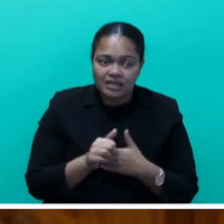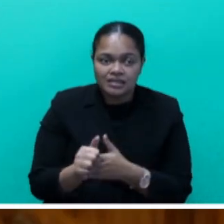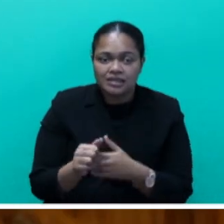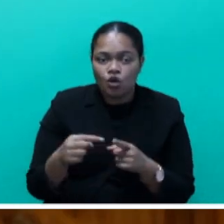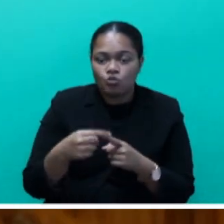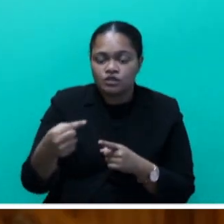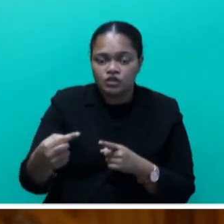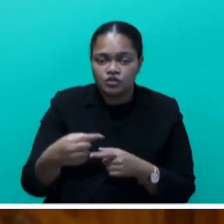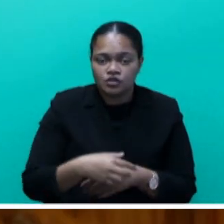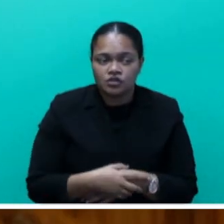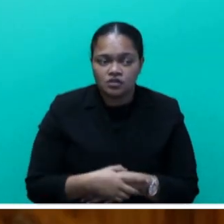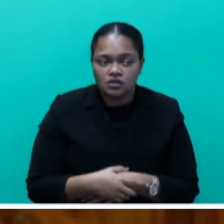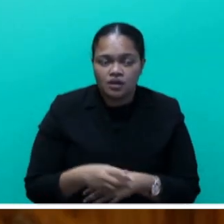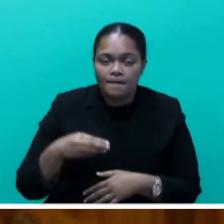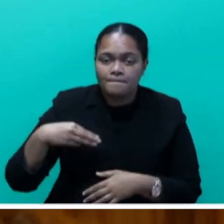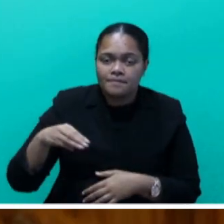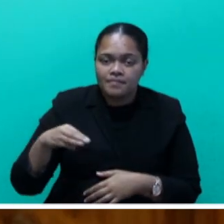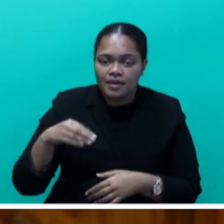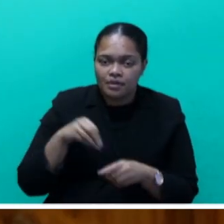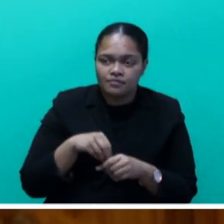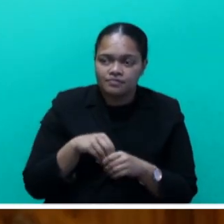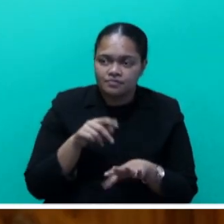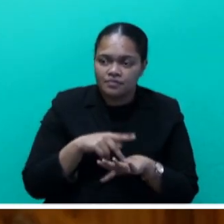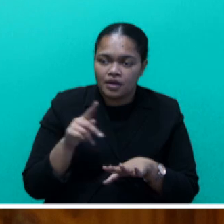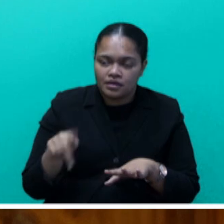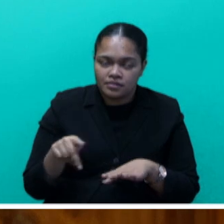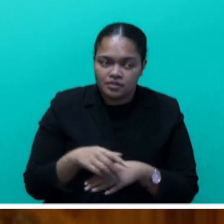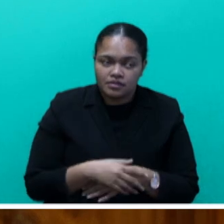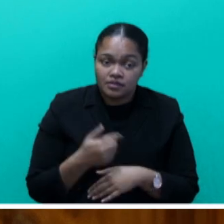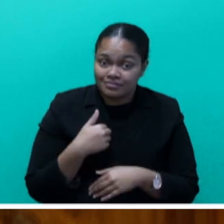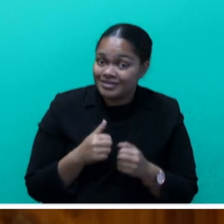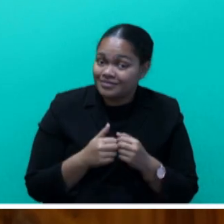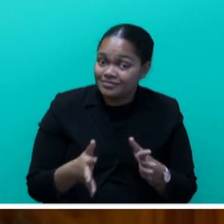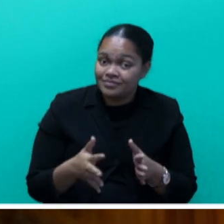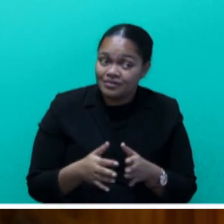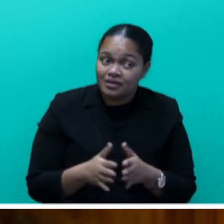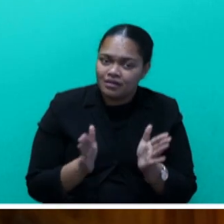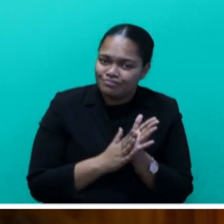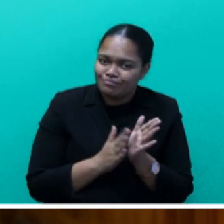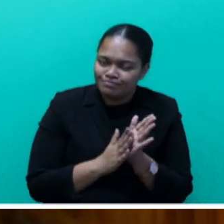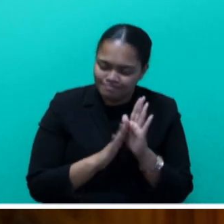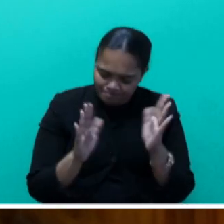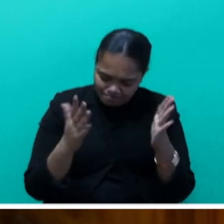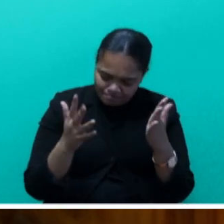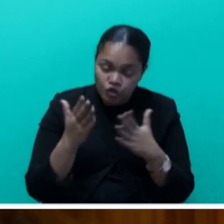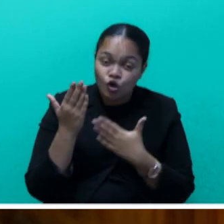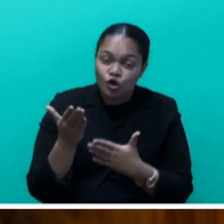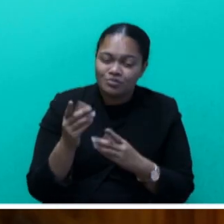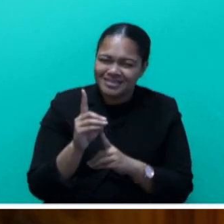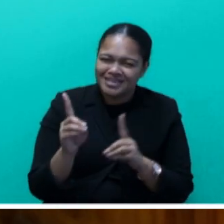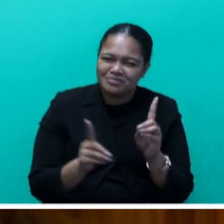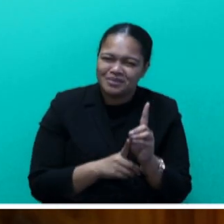and Member of Parliament. Let me begin by commenting the Honourable Deputy Prime Minister